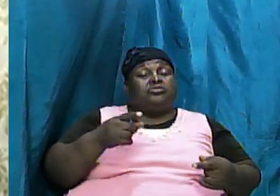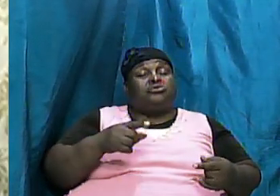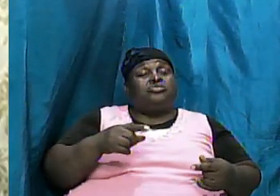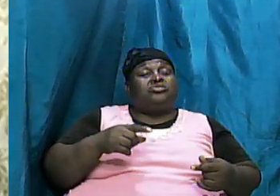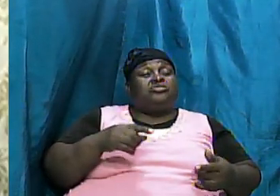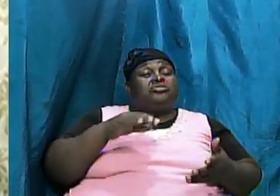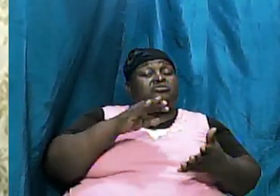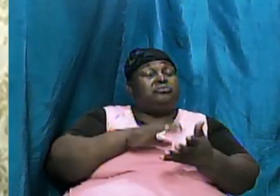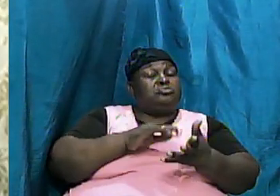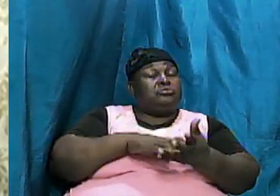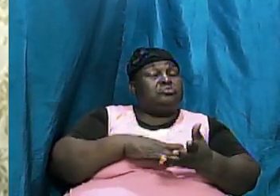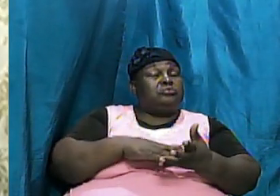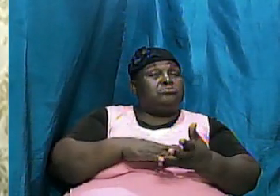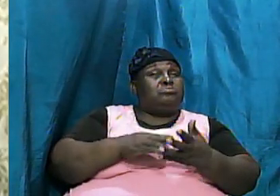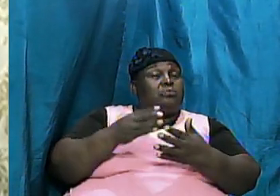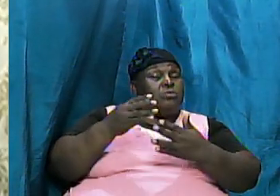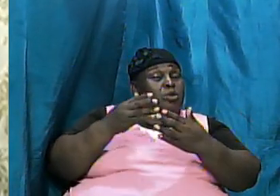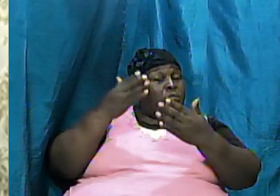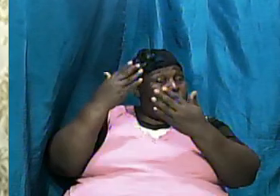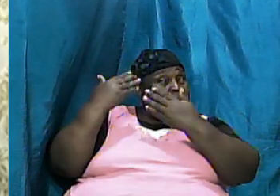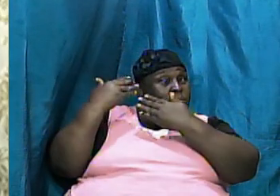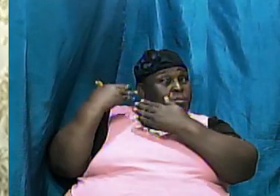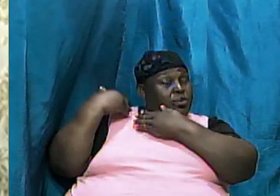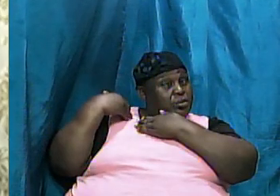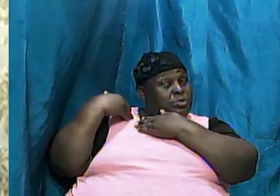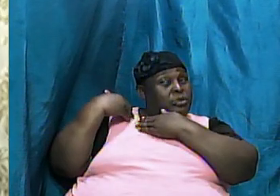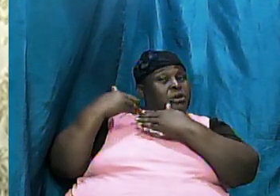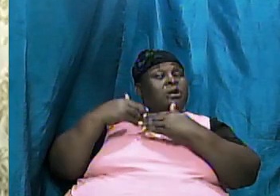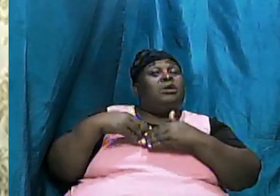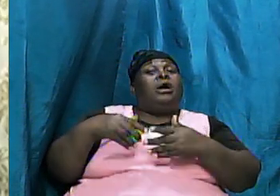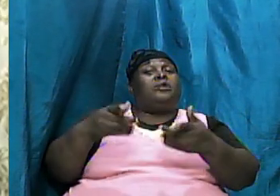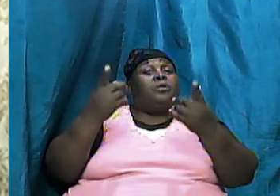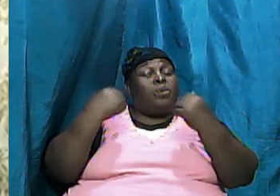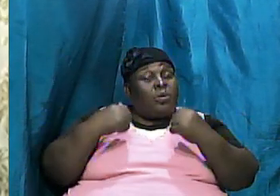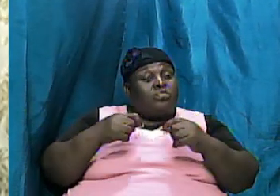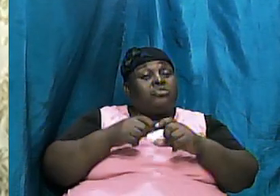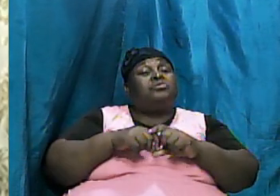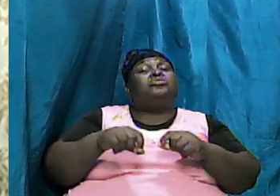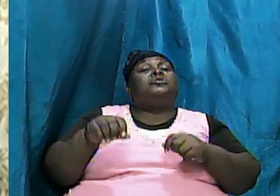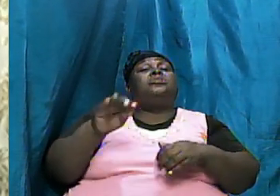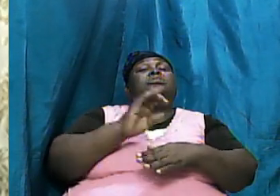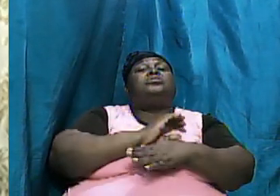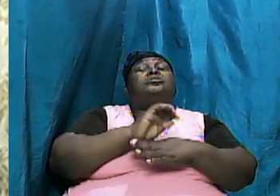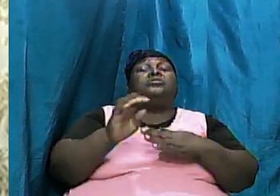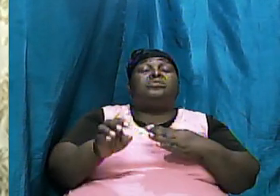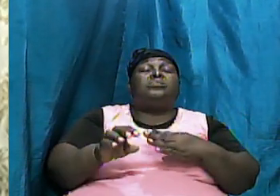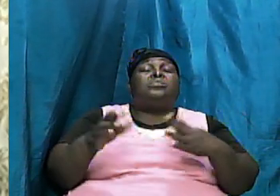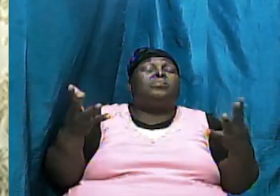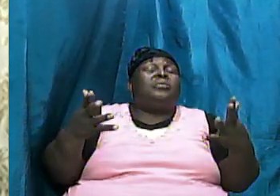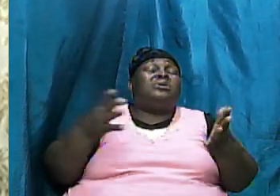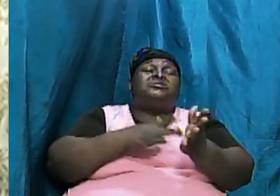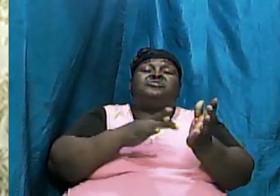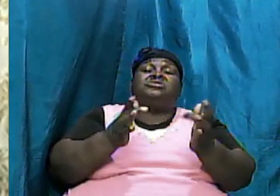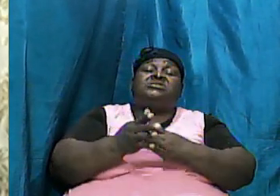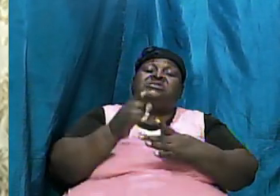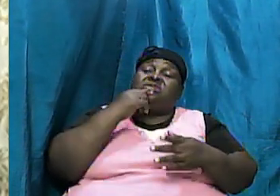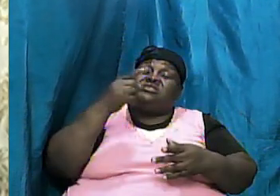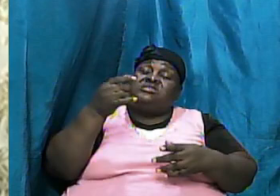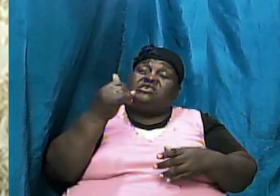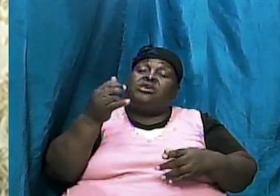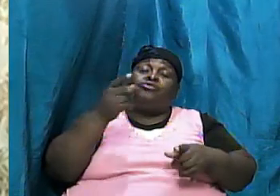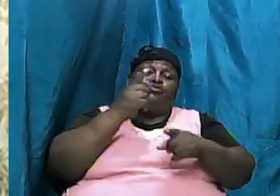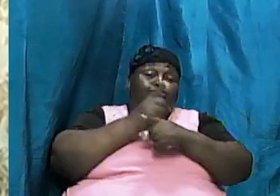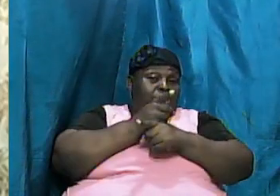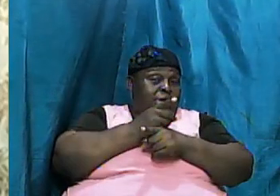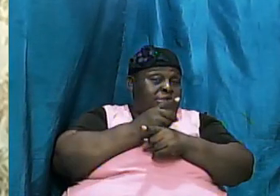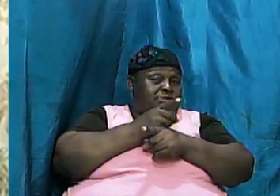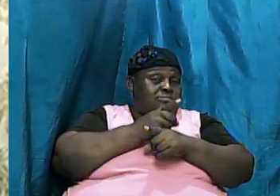and we would then come to the conclusion that if what Jesus said was right which it couldn't be wrong because it